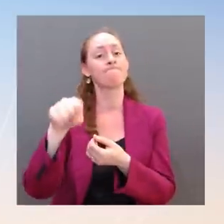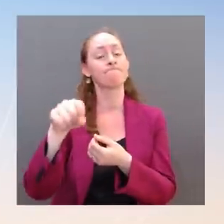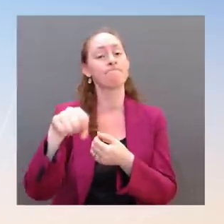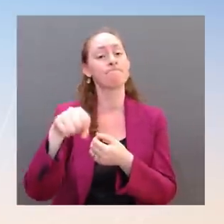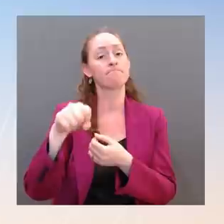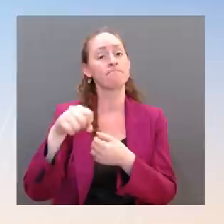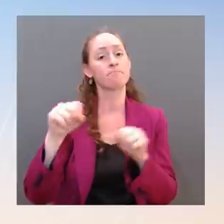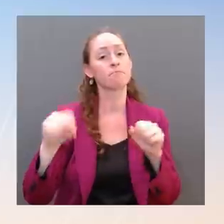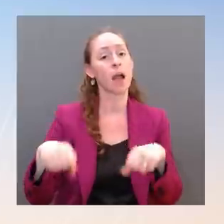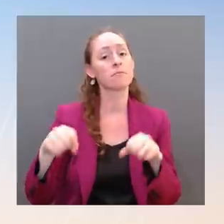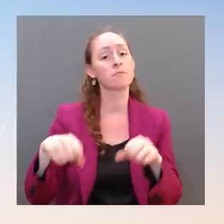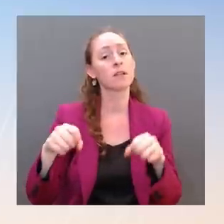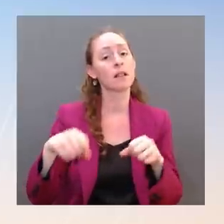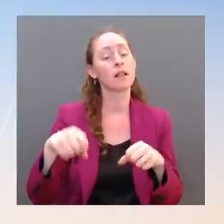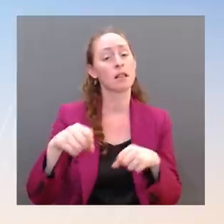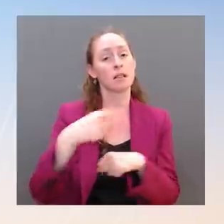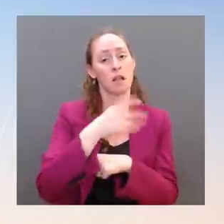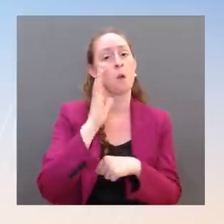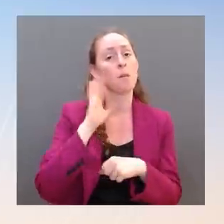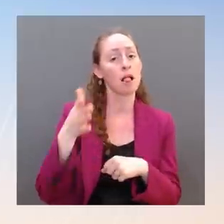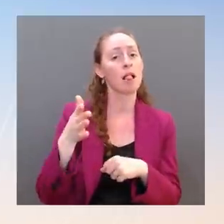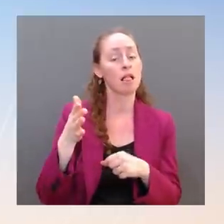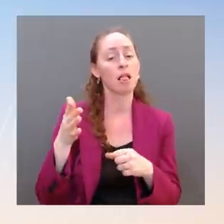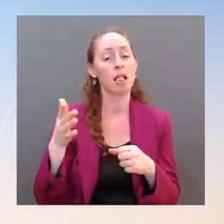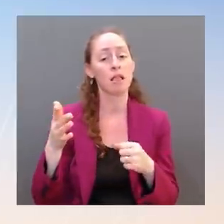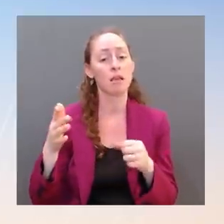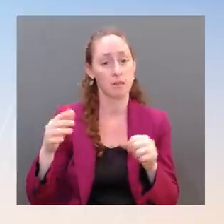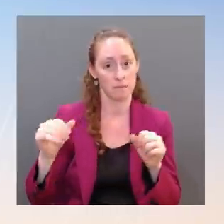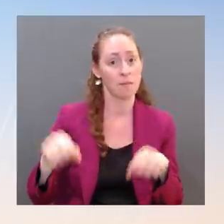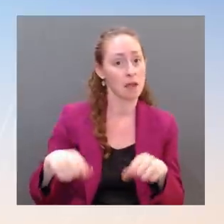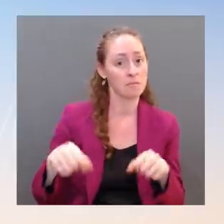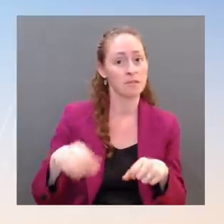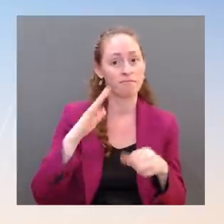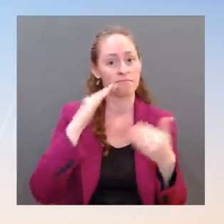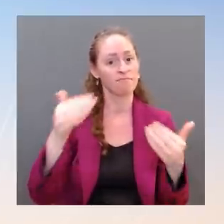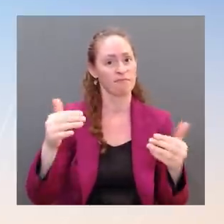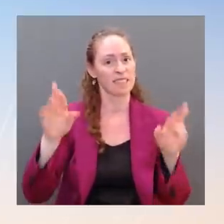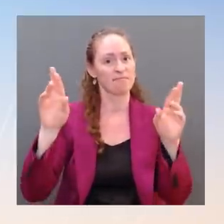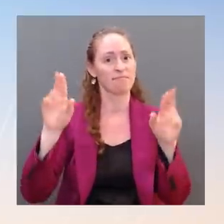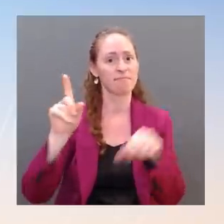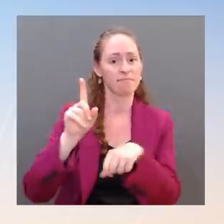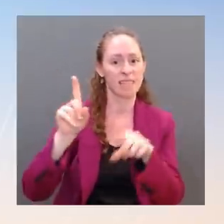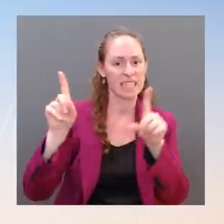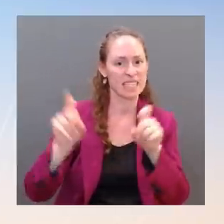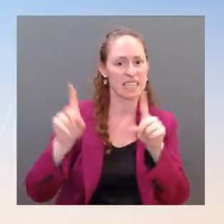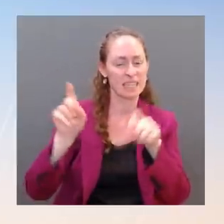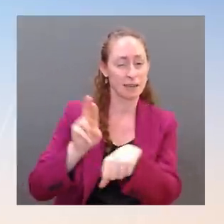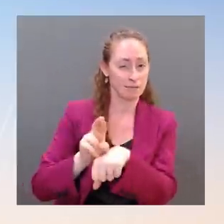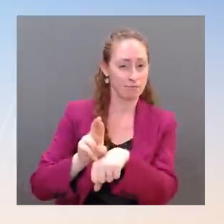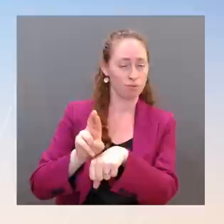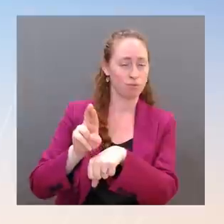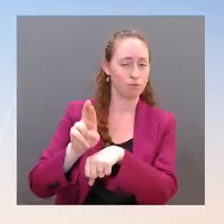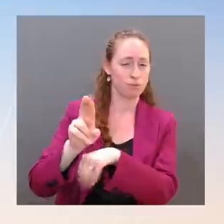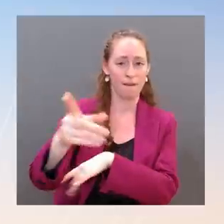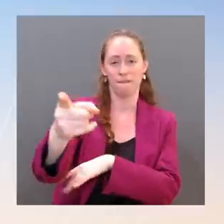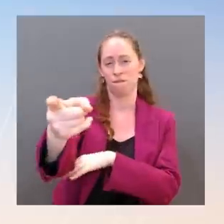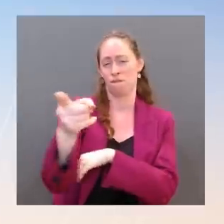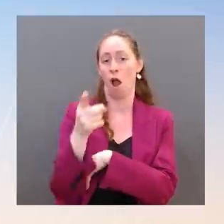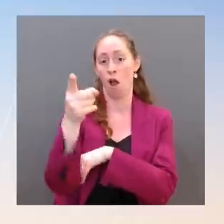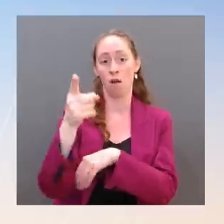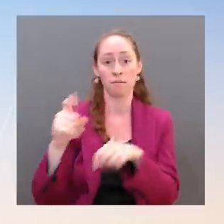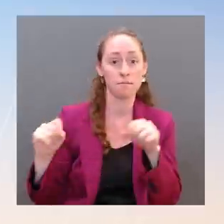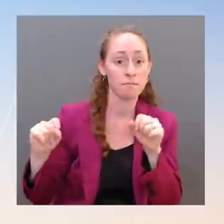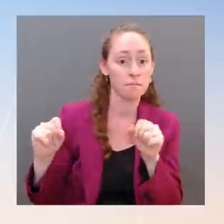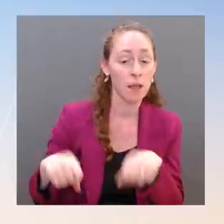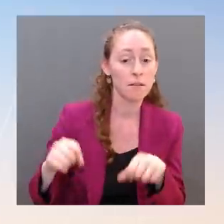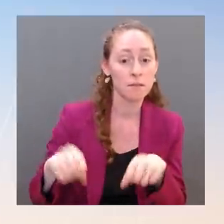further missile test, including long-range missile test, or a nuclear test or, frankly, both in the